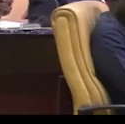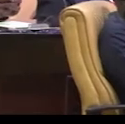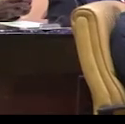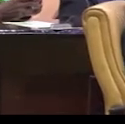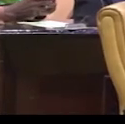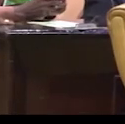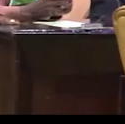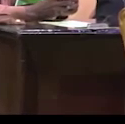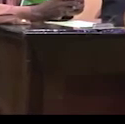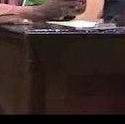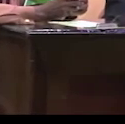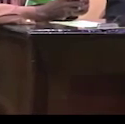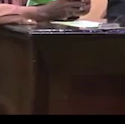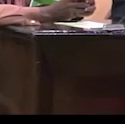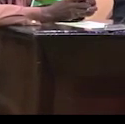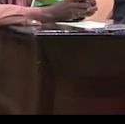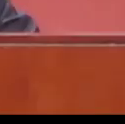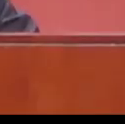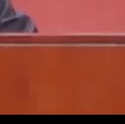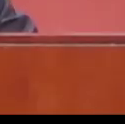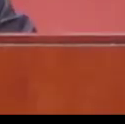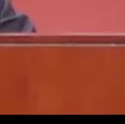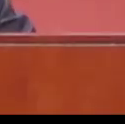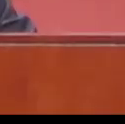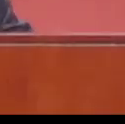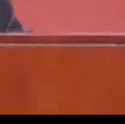I want to vary the order of business,